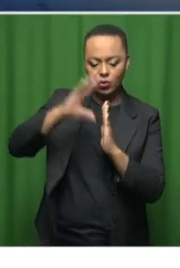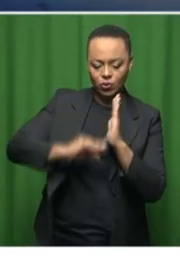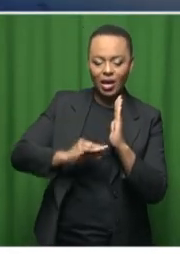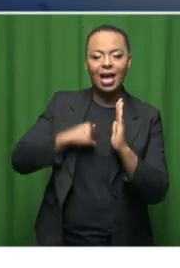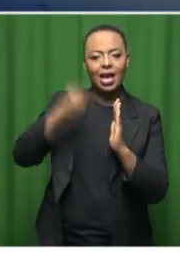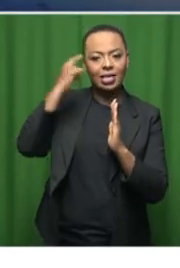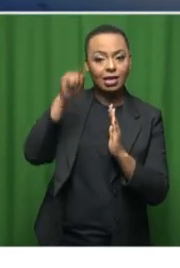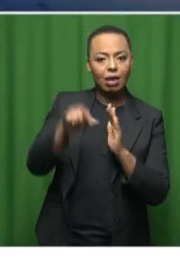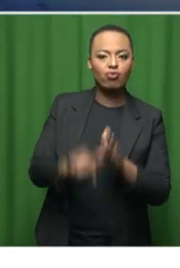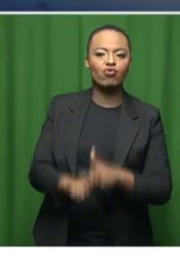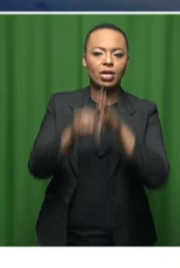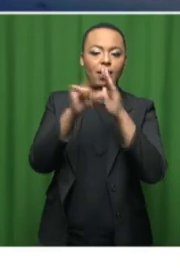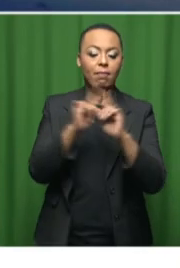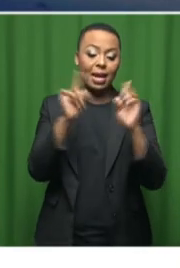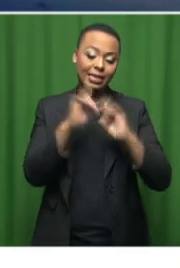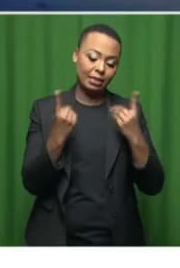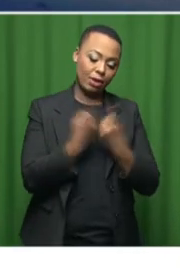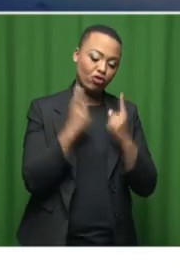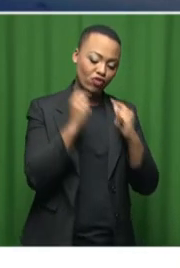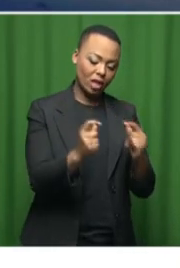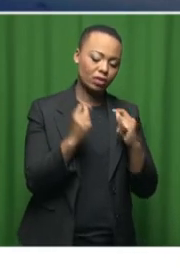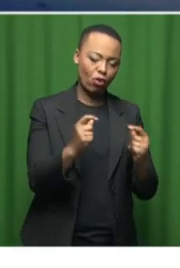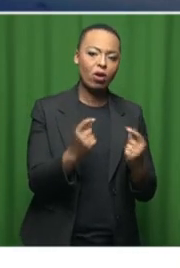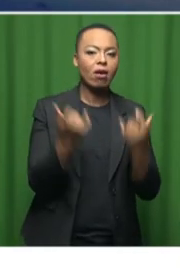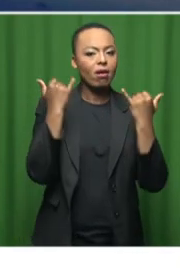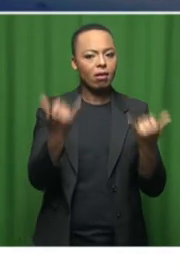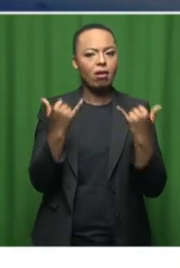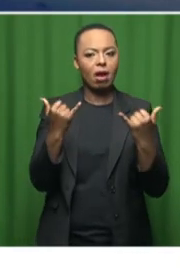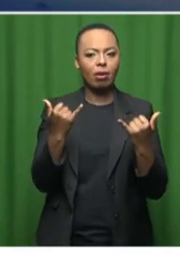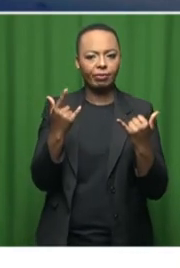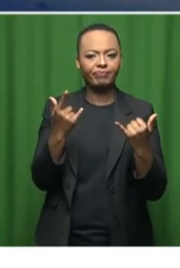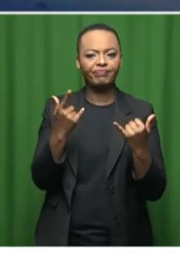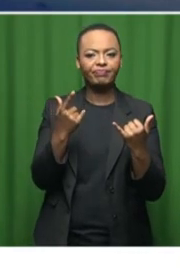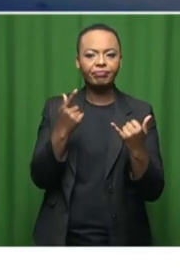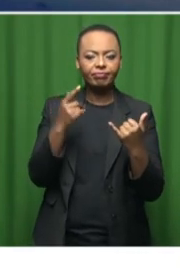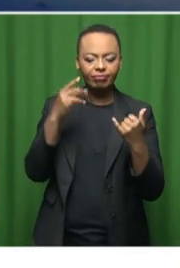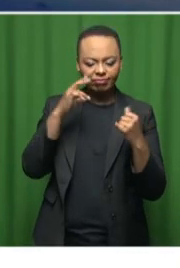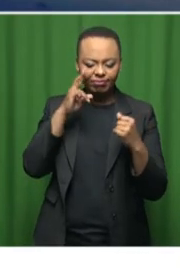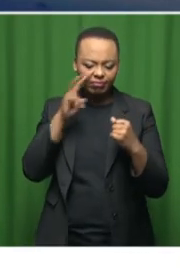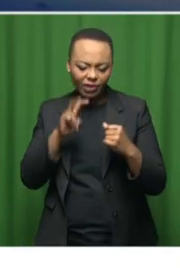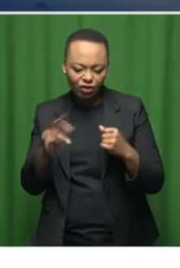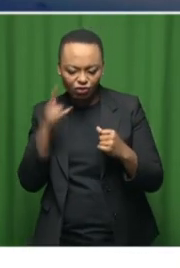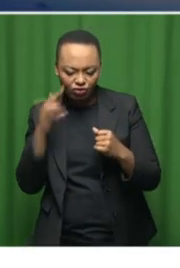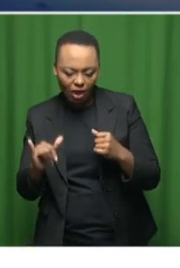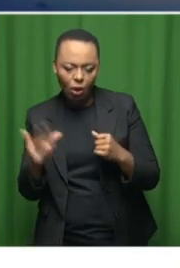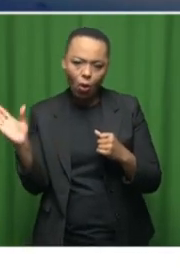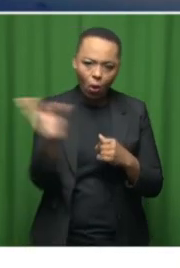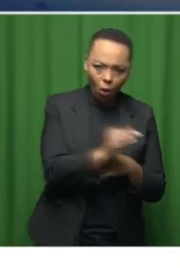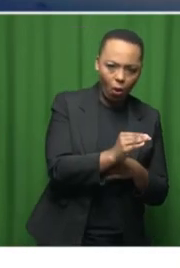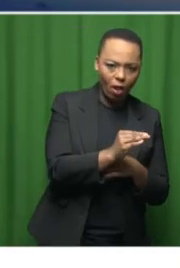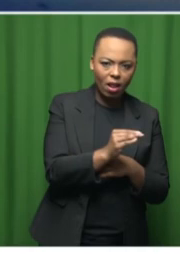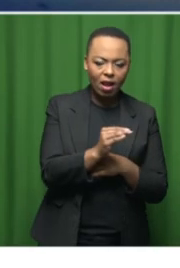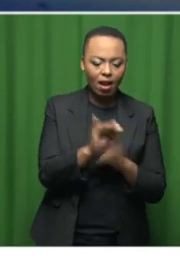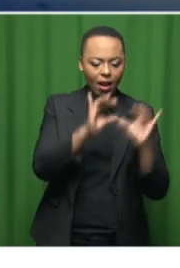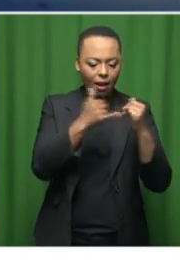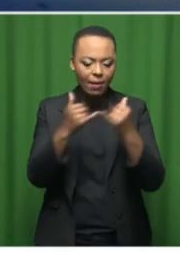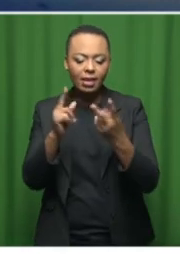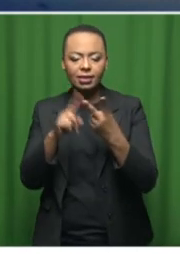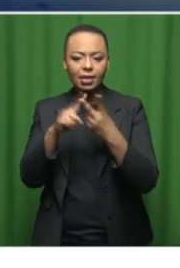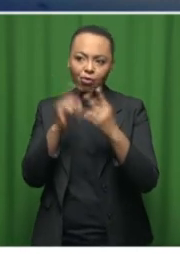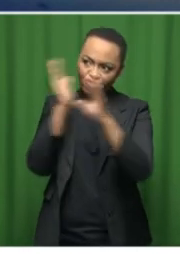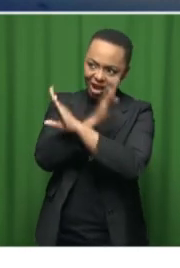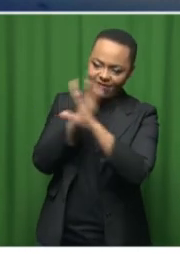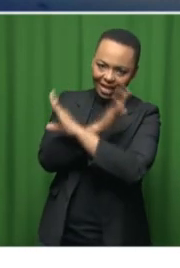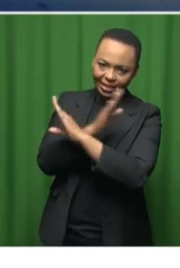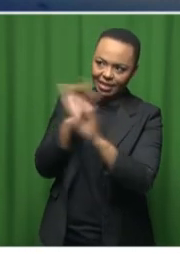But as the department, we have said to Saka and all other state-owned companies in the sector and the private sector, because in